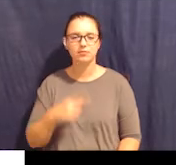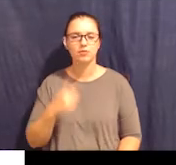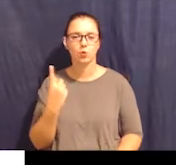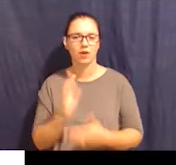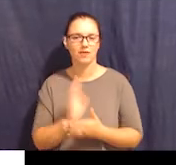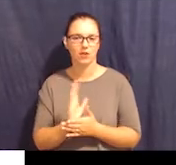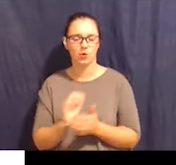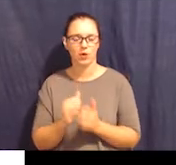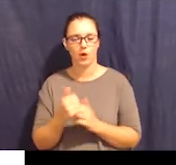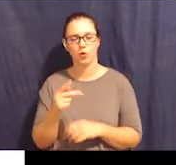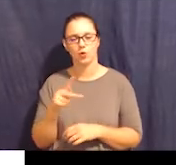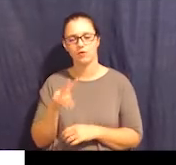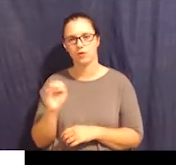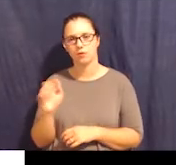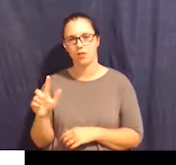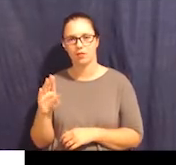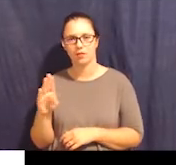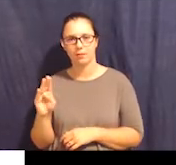Yes.